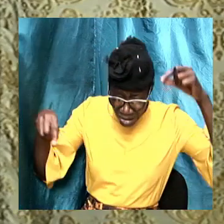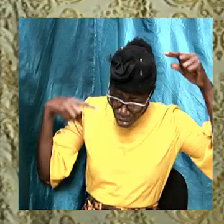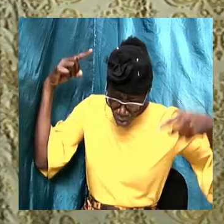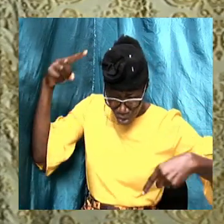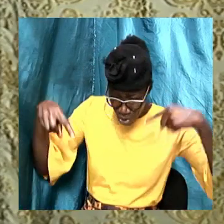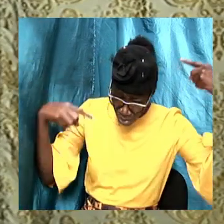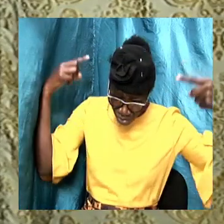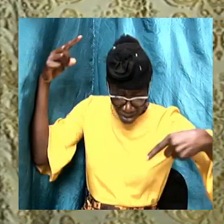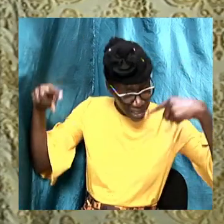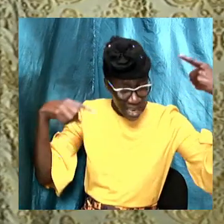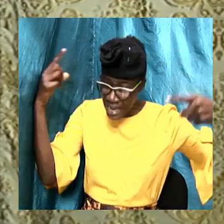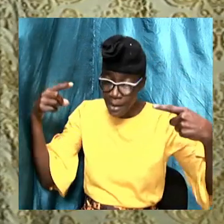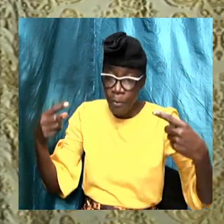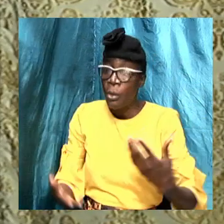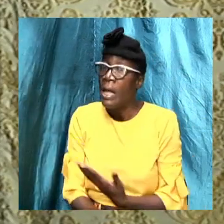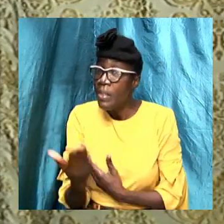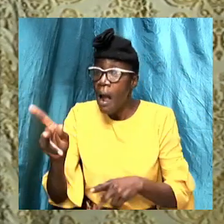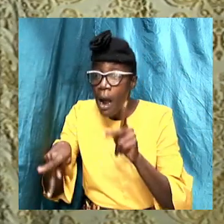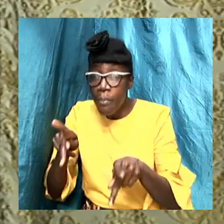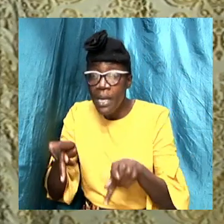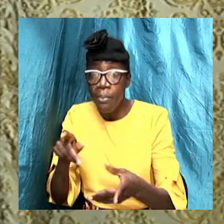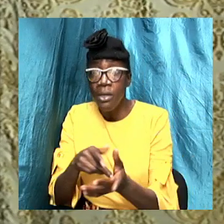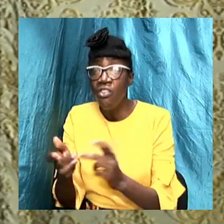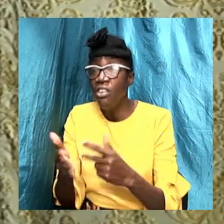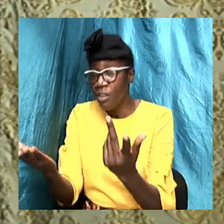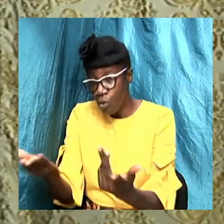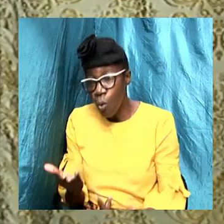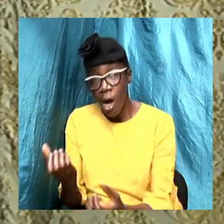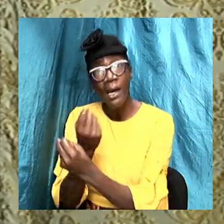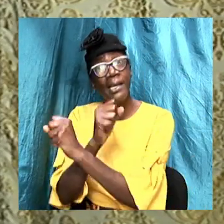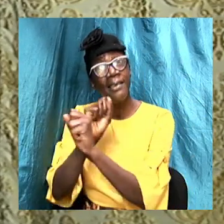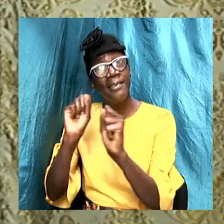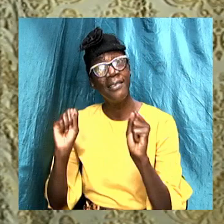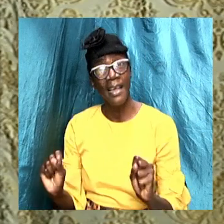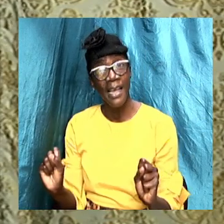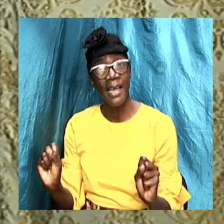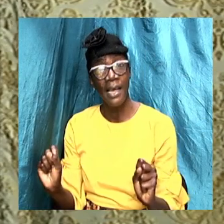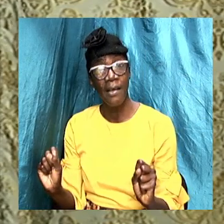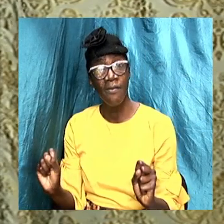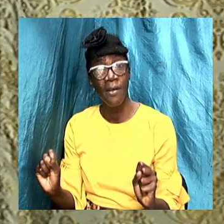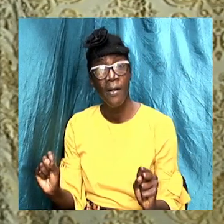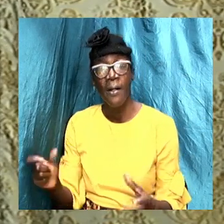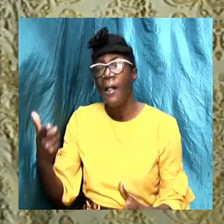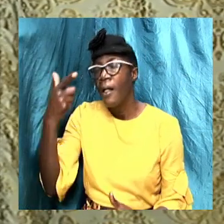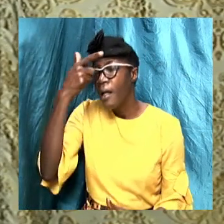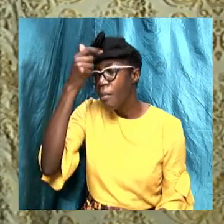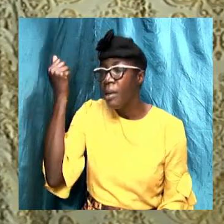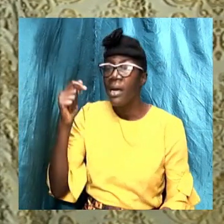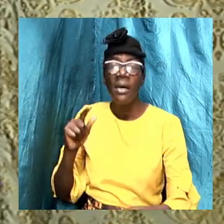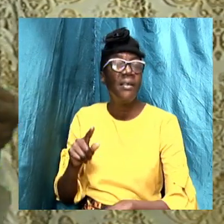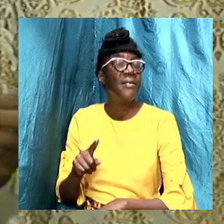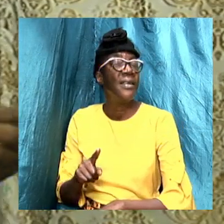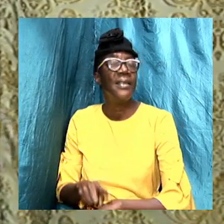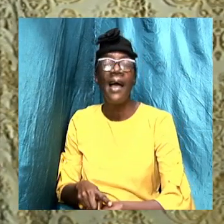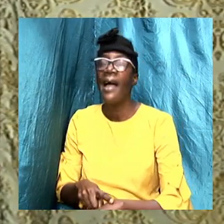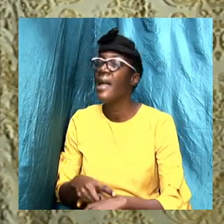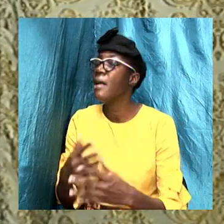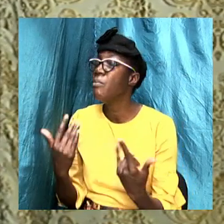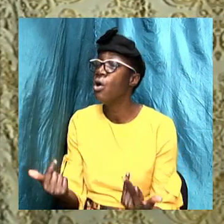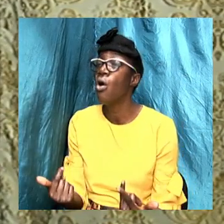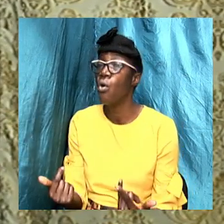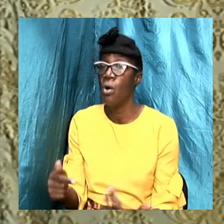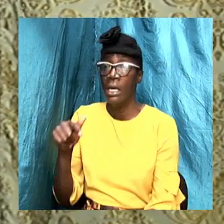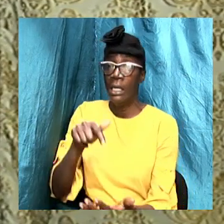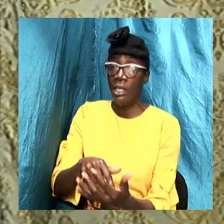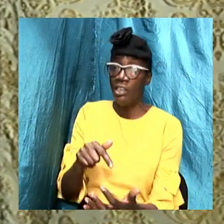there are folks that Jesus wants to save. Because the time is saying no, that His coming is near,